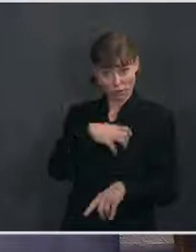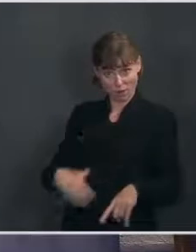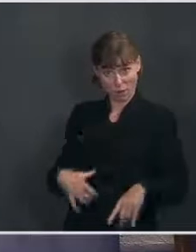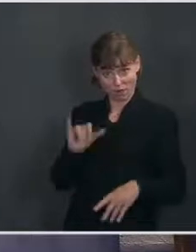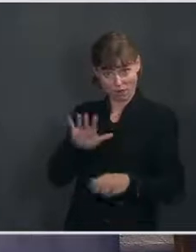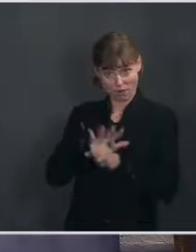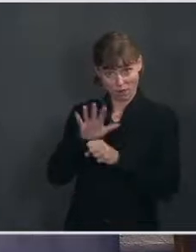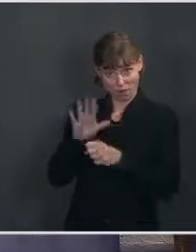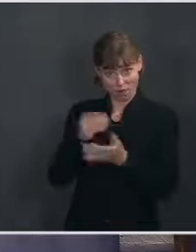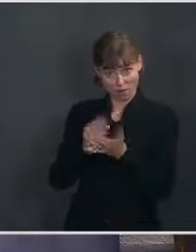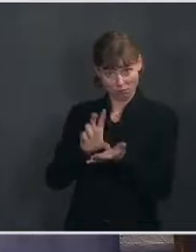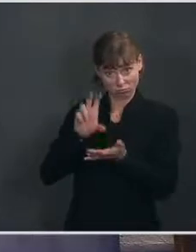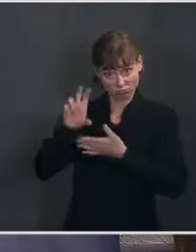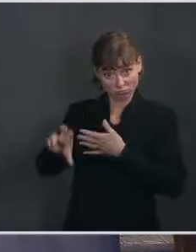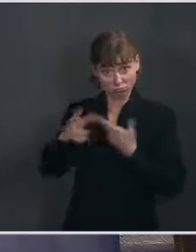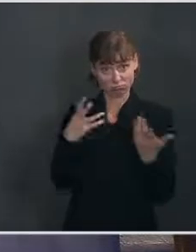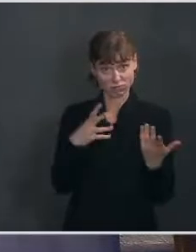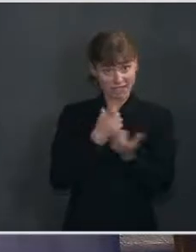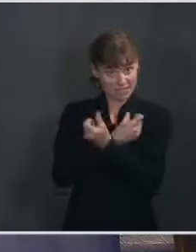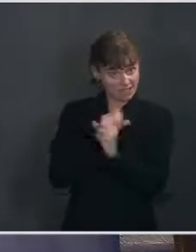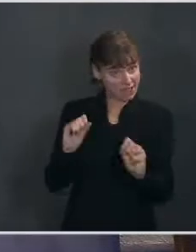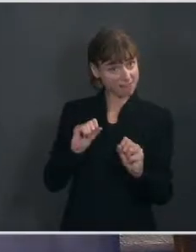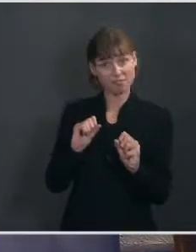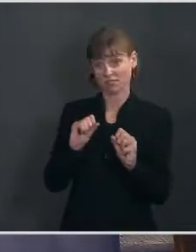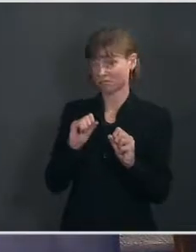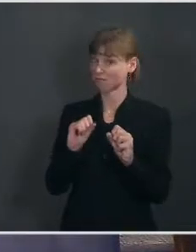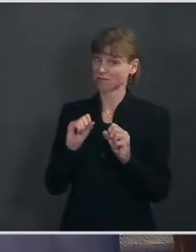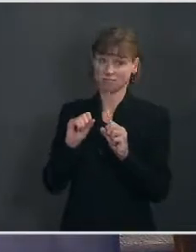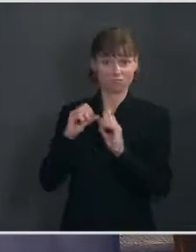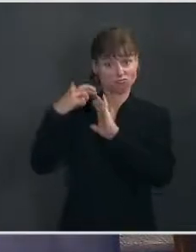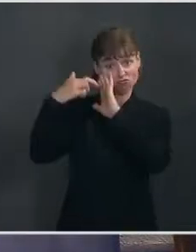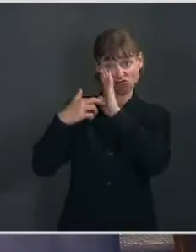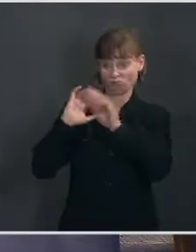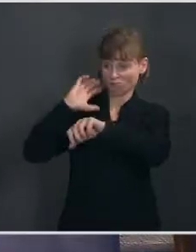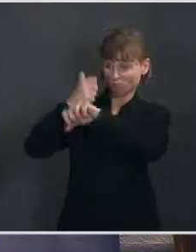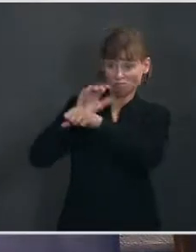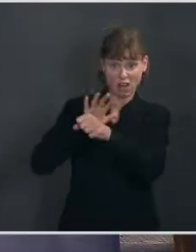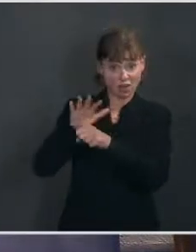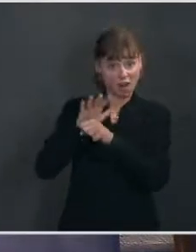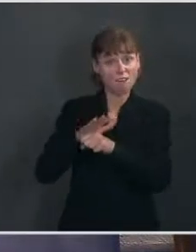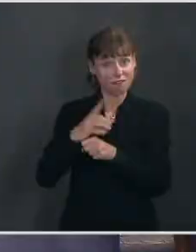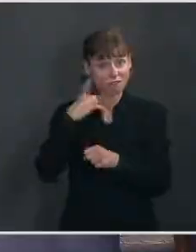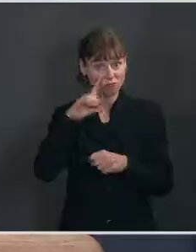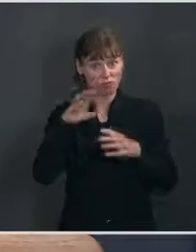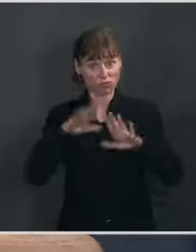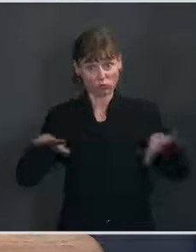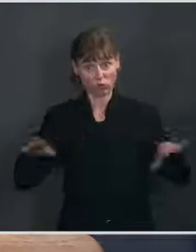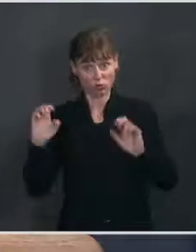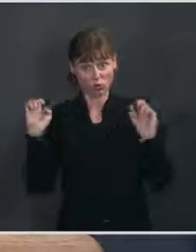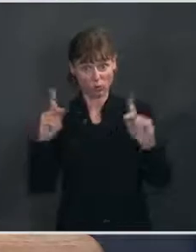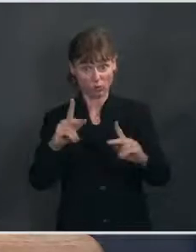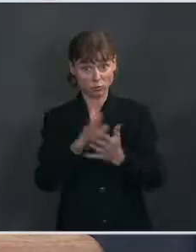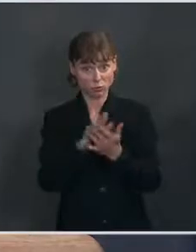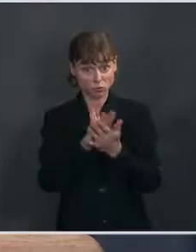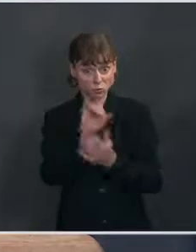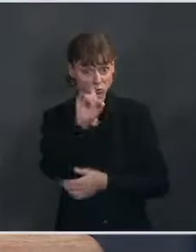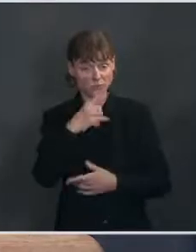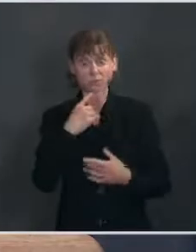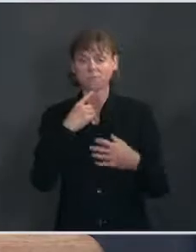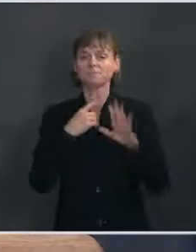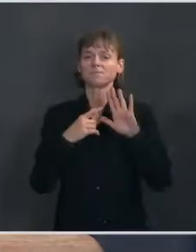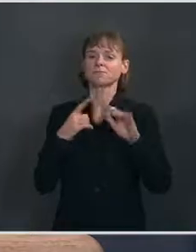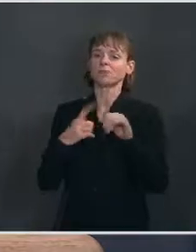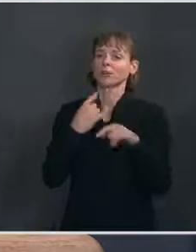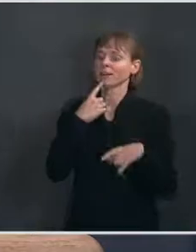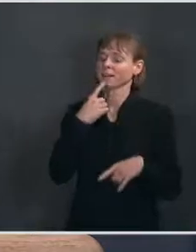put into place and safety measures have been taken that that kids should return to schools? Well, let me first say the President has been has enormous